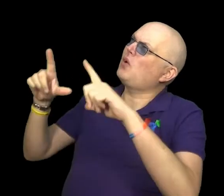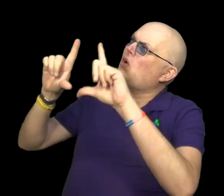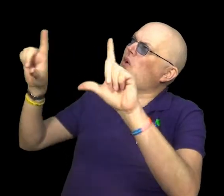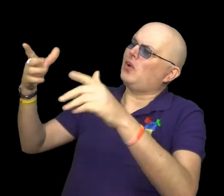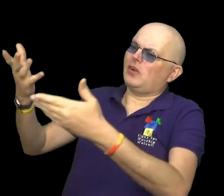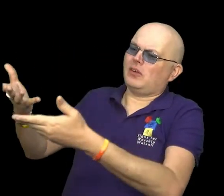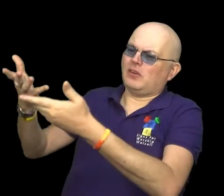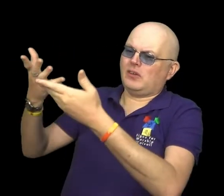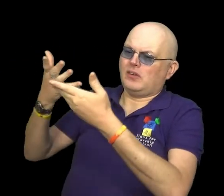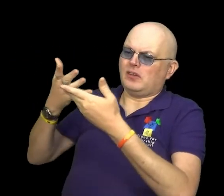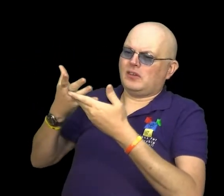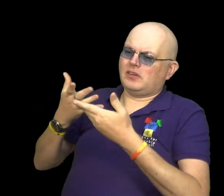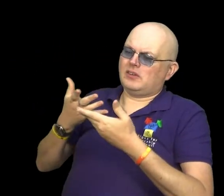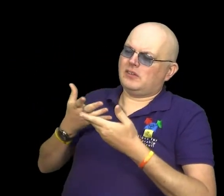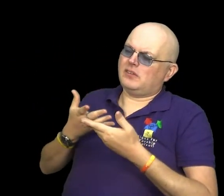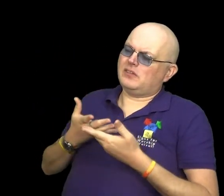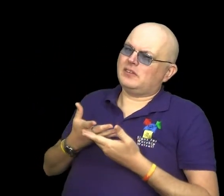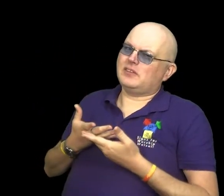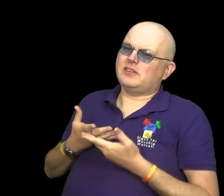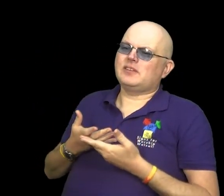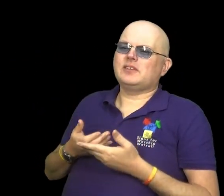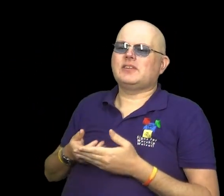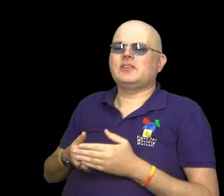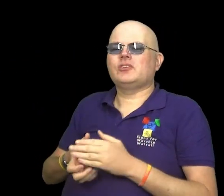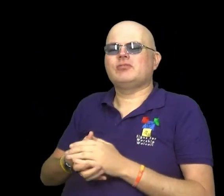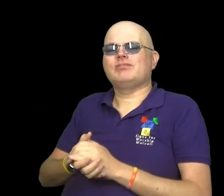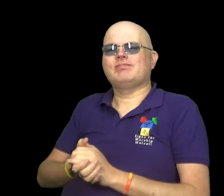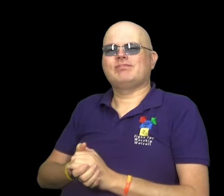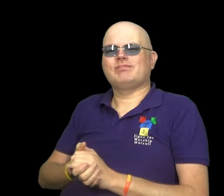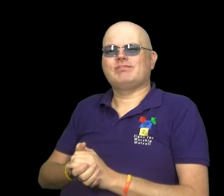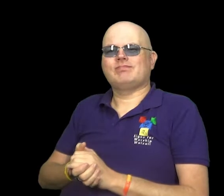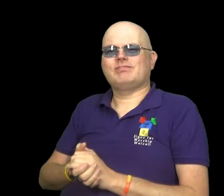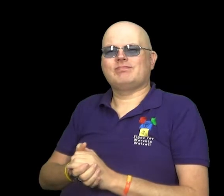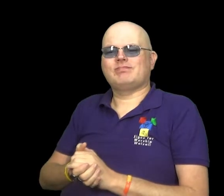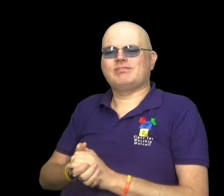faithfulness, Lord, unto me.